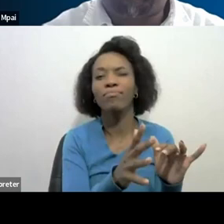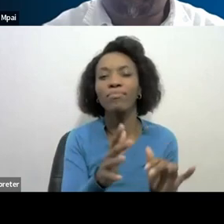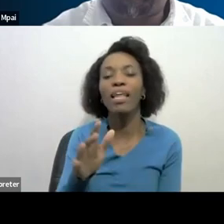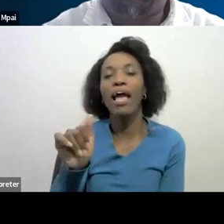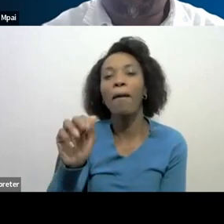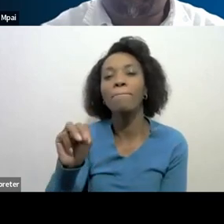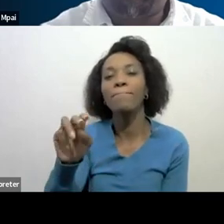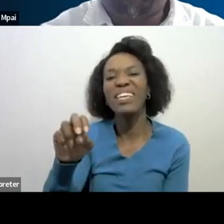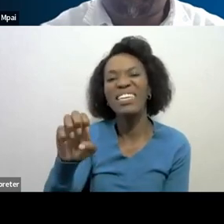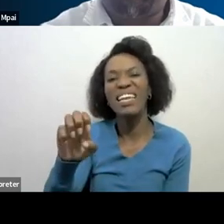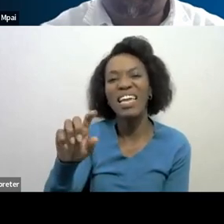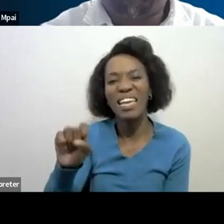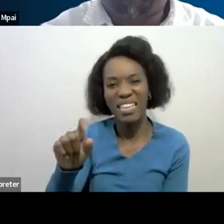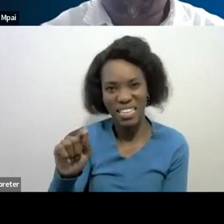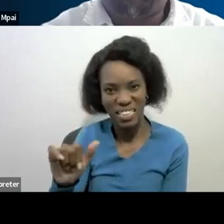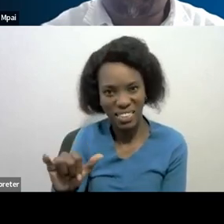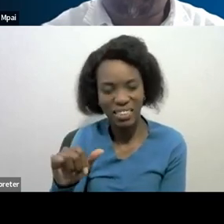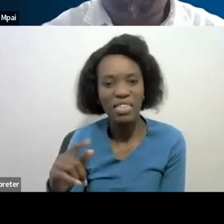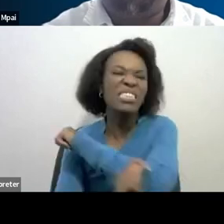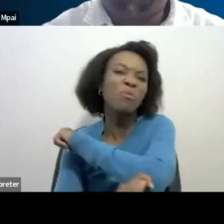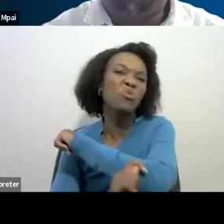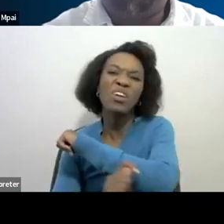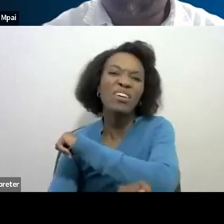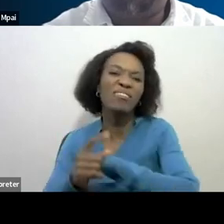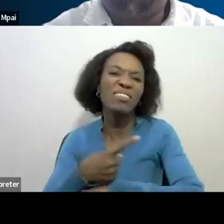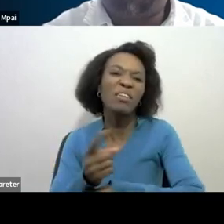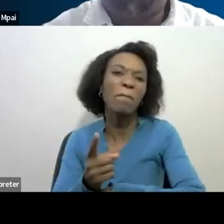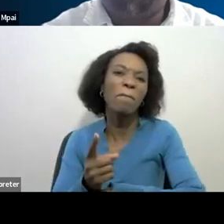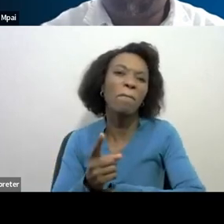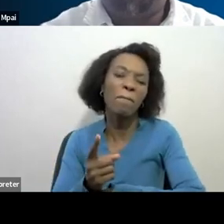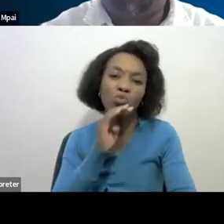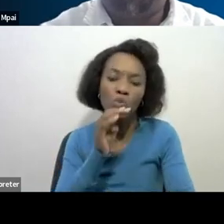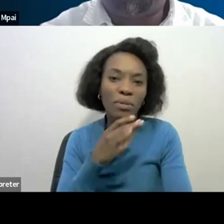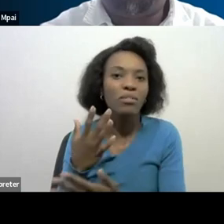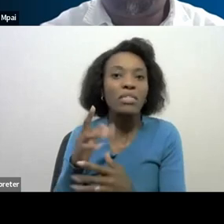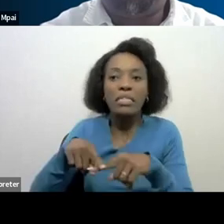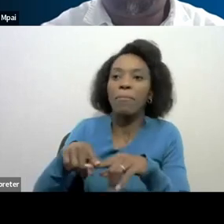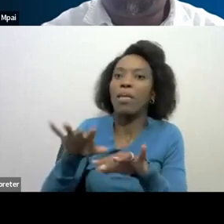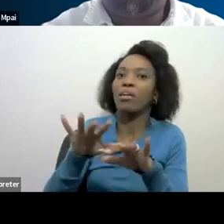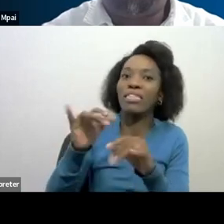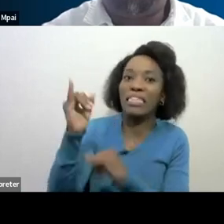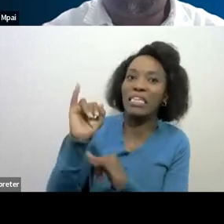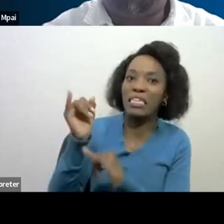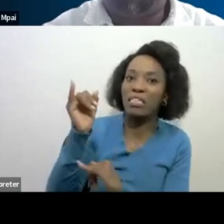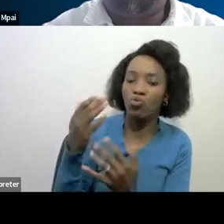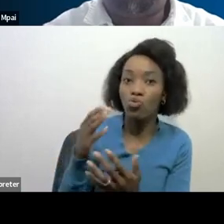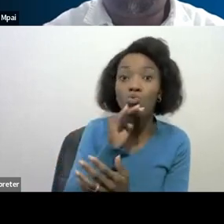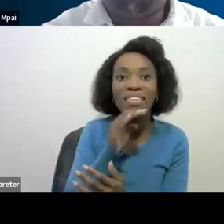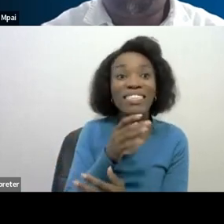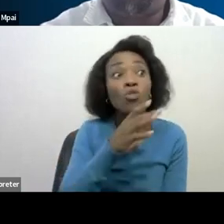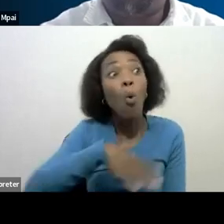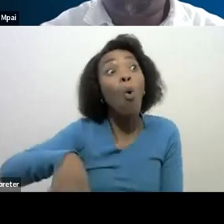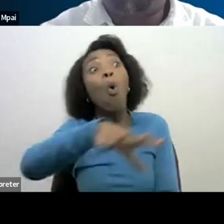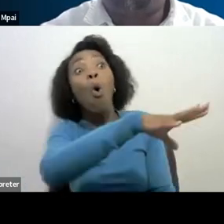and industry specific and they do not benefit every taxpayer.